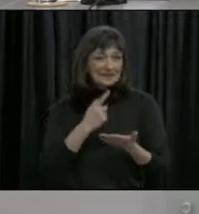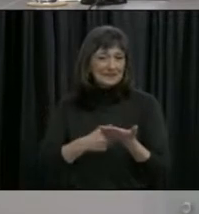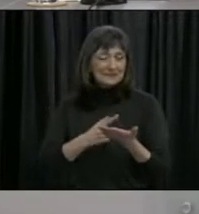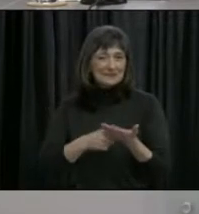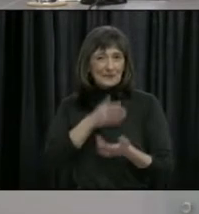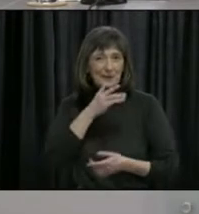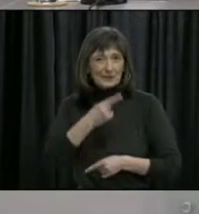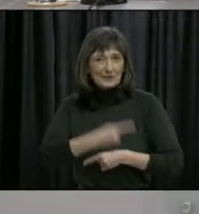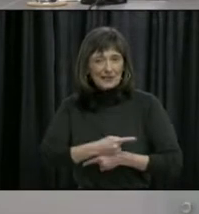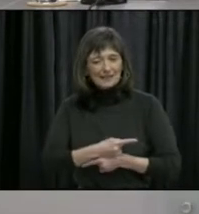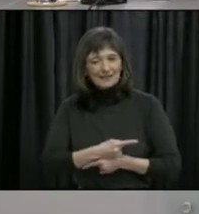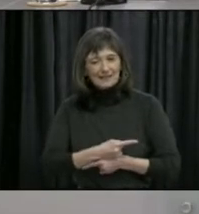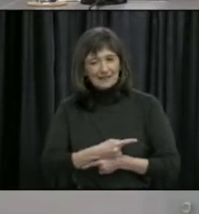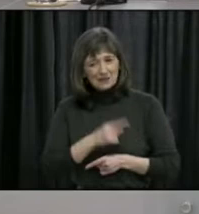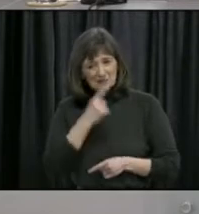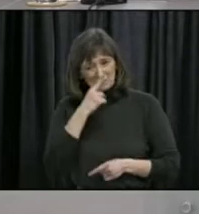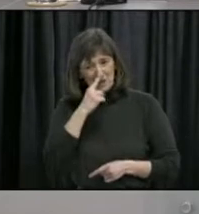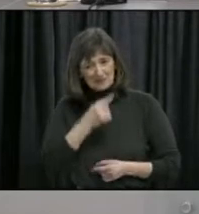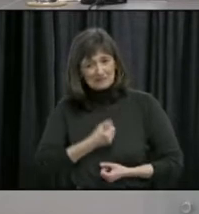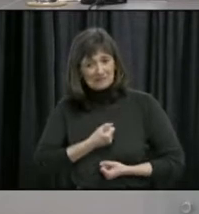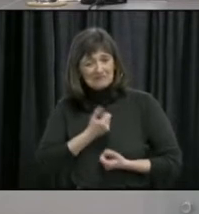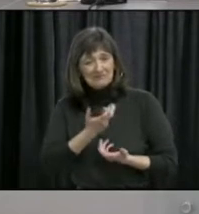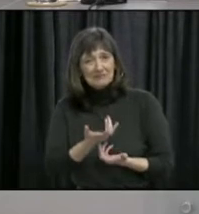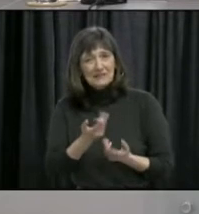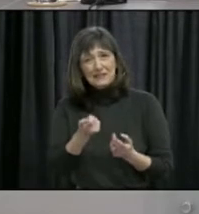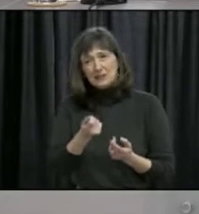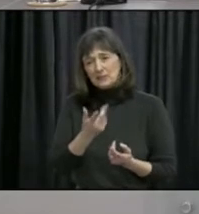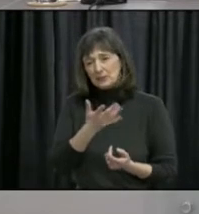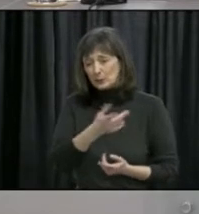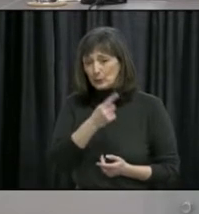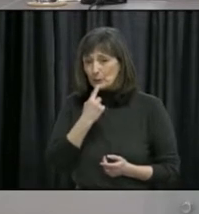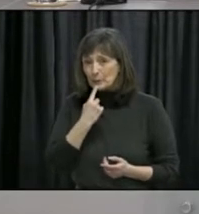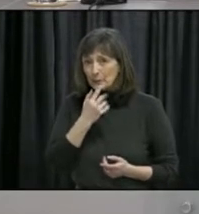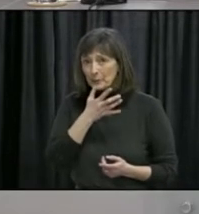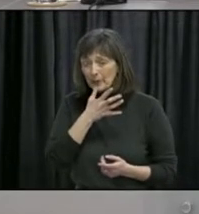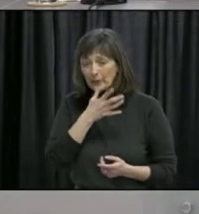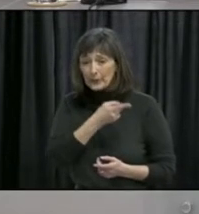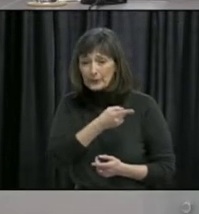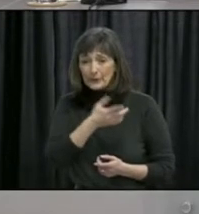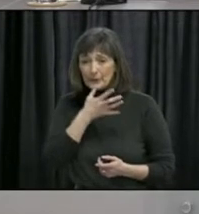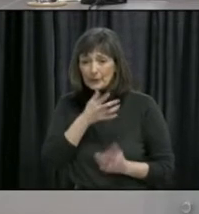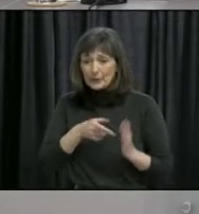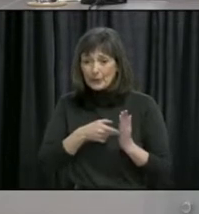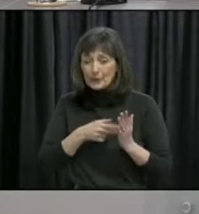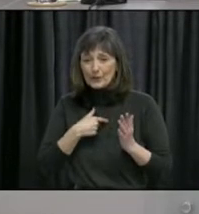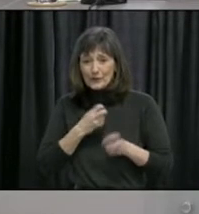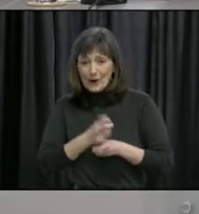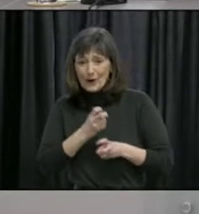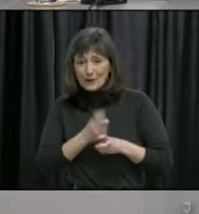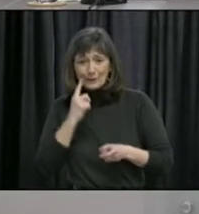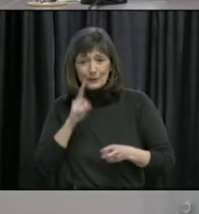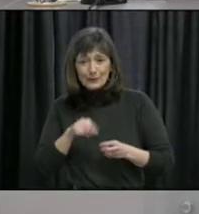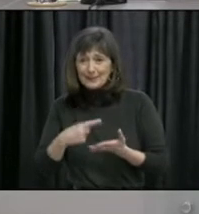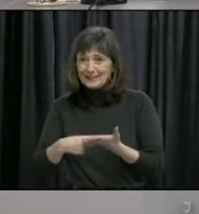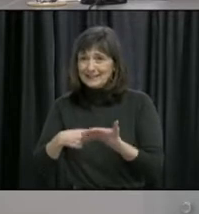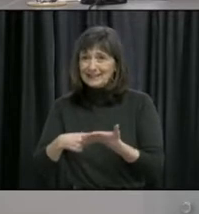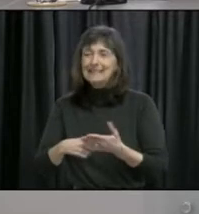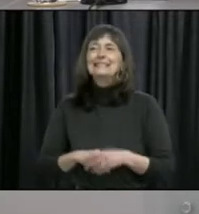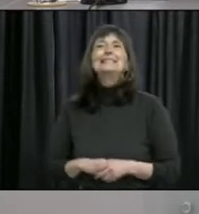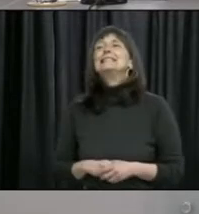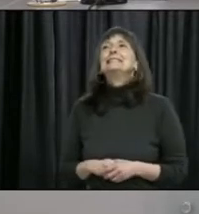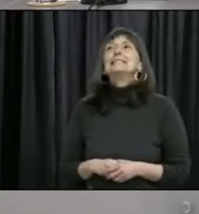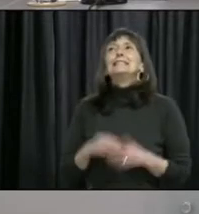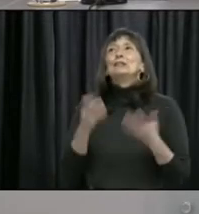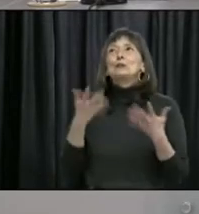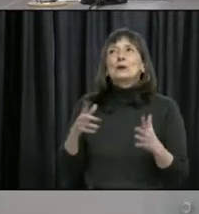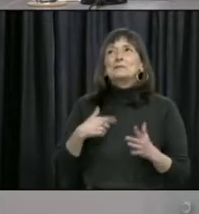this has been for you and in being a mother while covering COVID-19 in the province. Oh, you don't want me to get that emotional